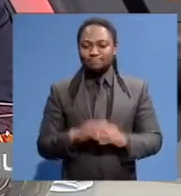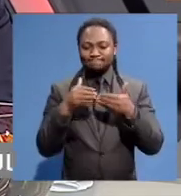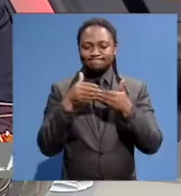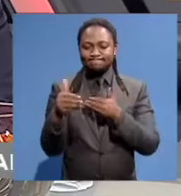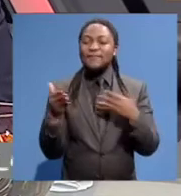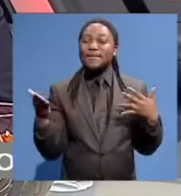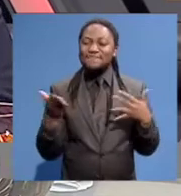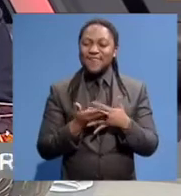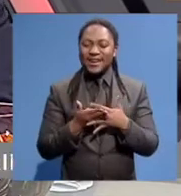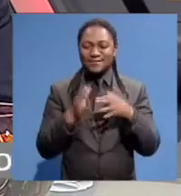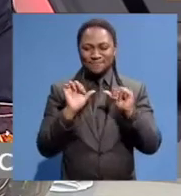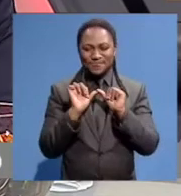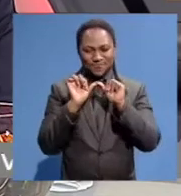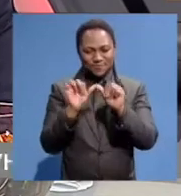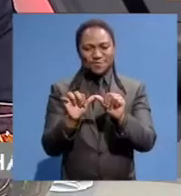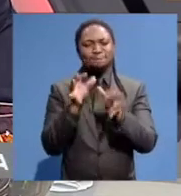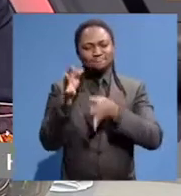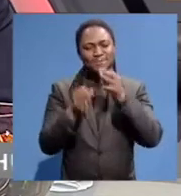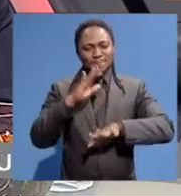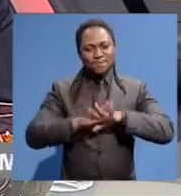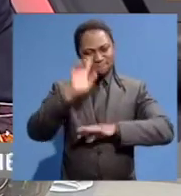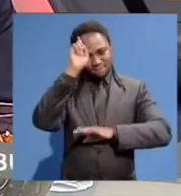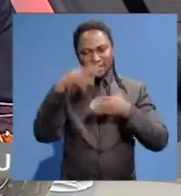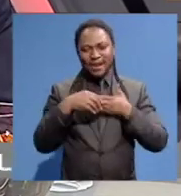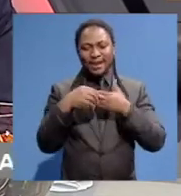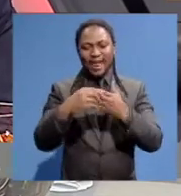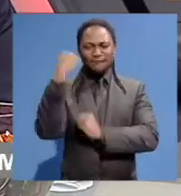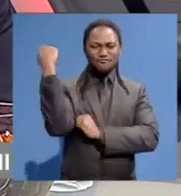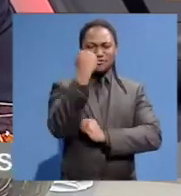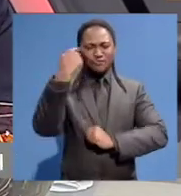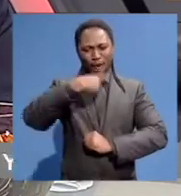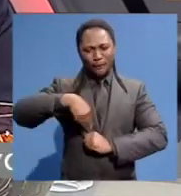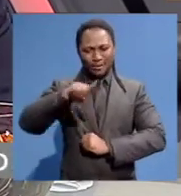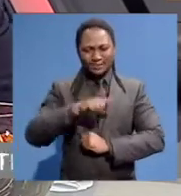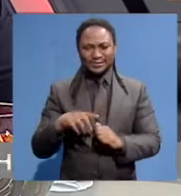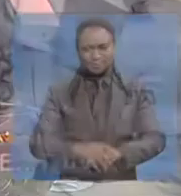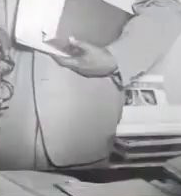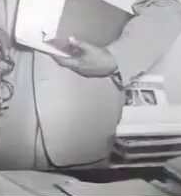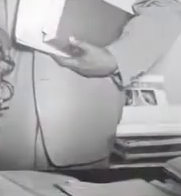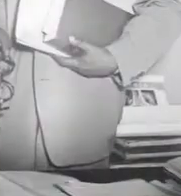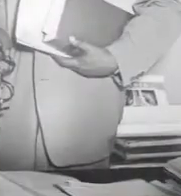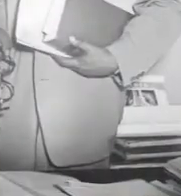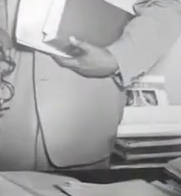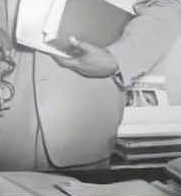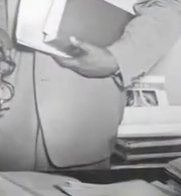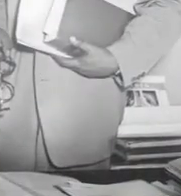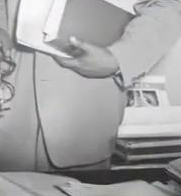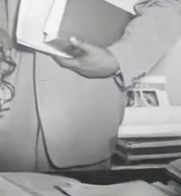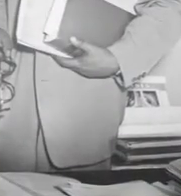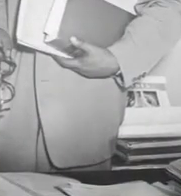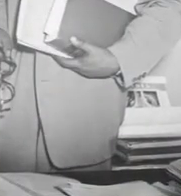we continue with the journey of Madiba, a leader and our hero. Stay with us. Mmmmm